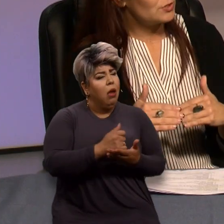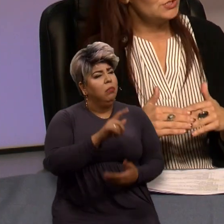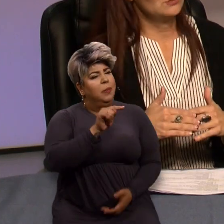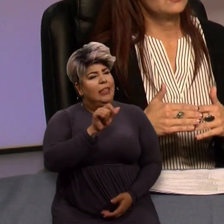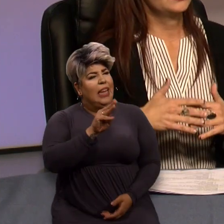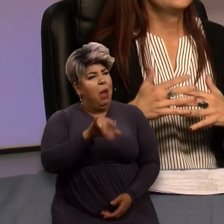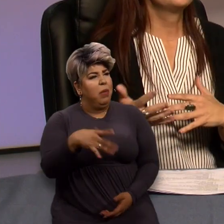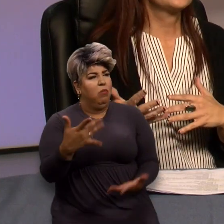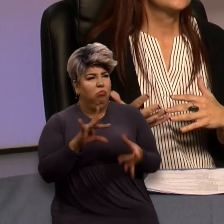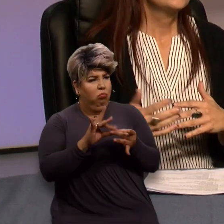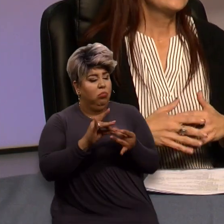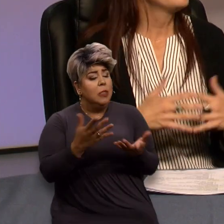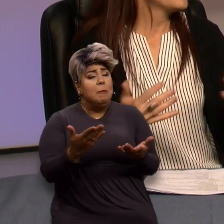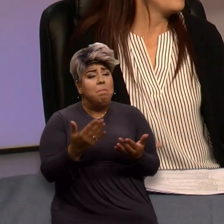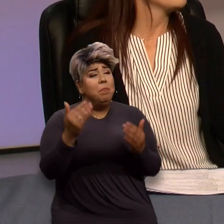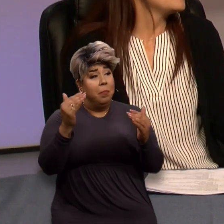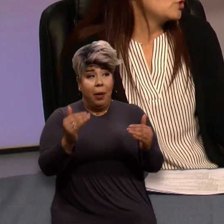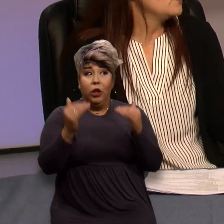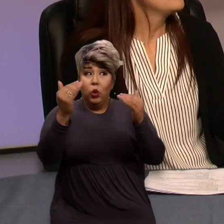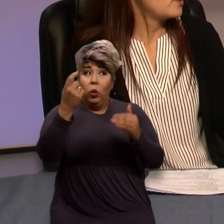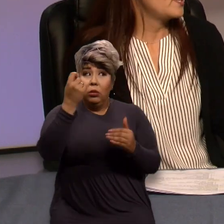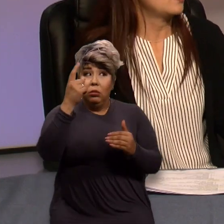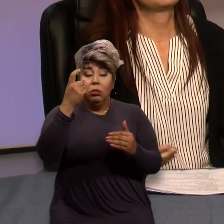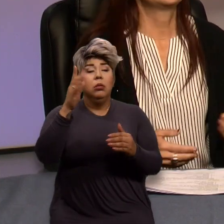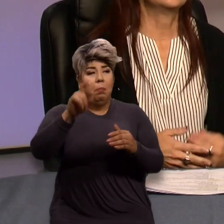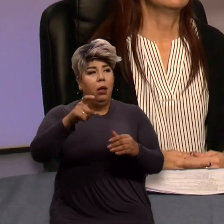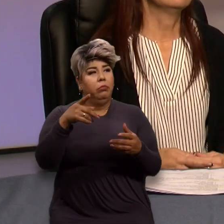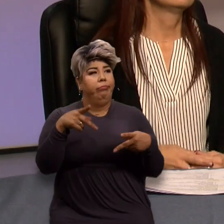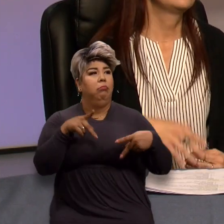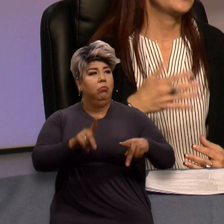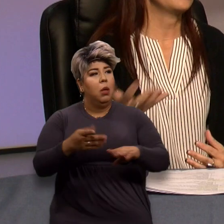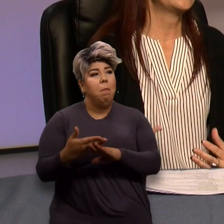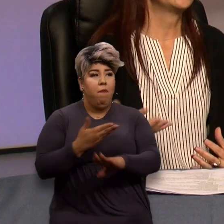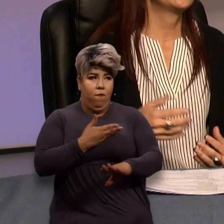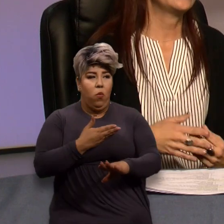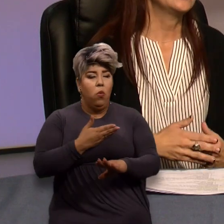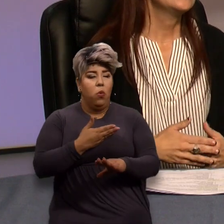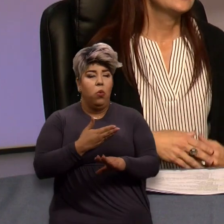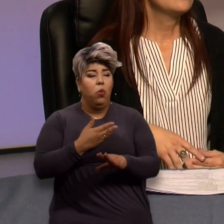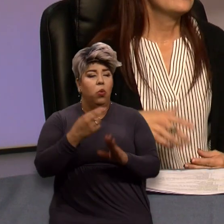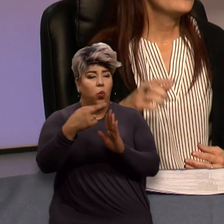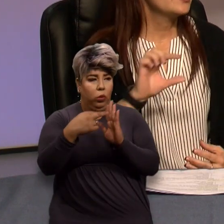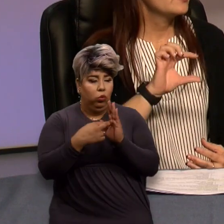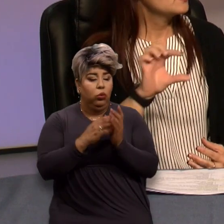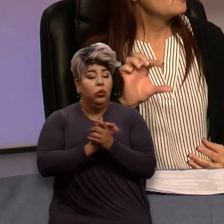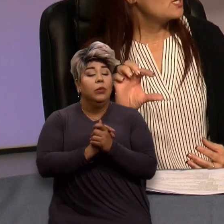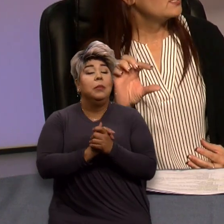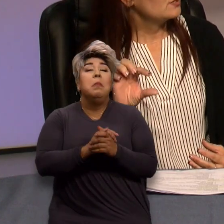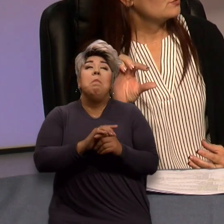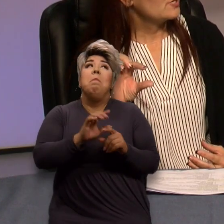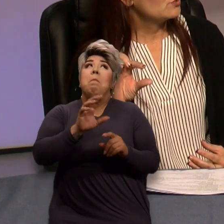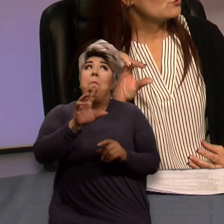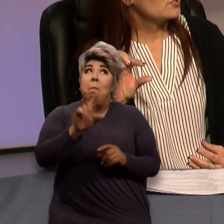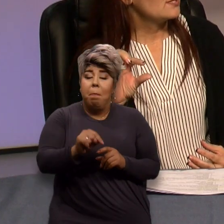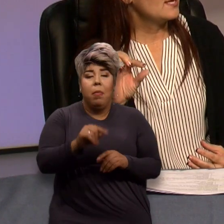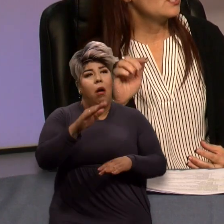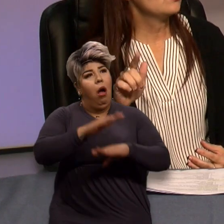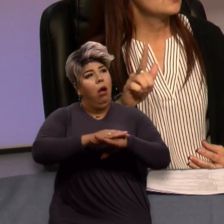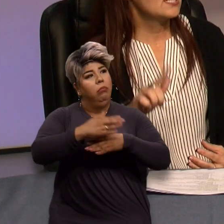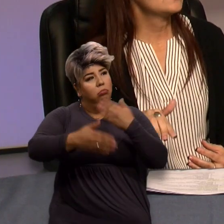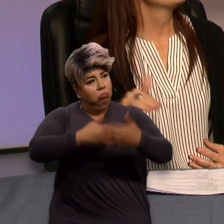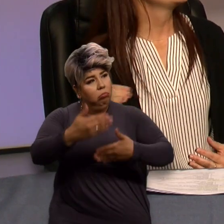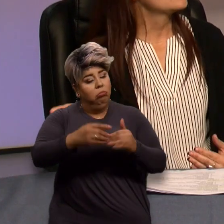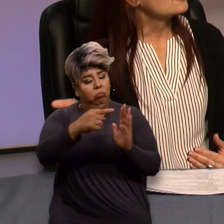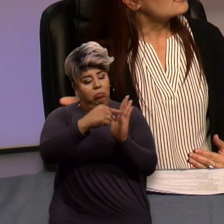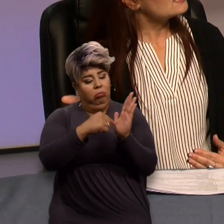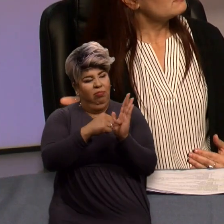said before, too, adults have to give permission for their registry. However, there is a spot in the registry that